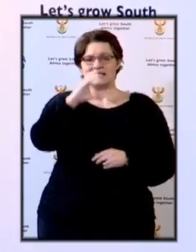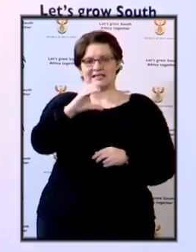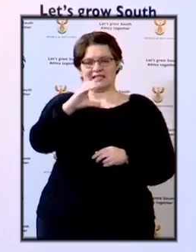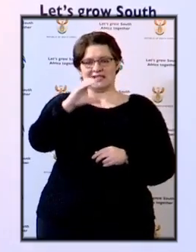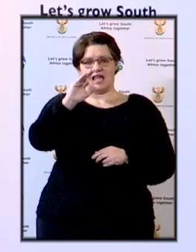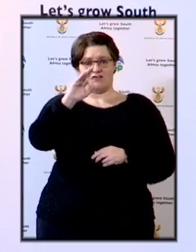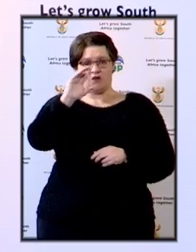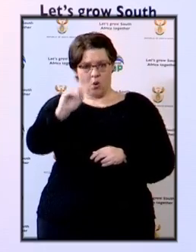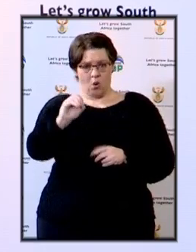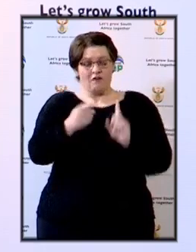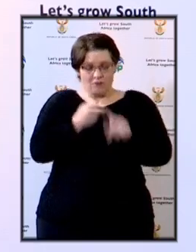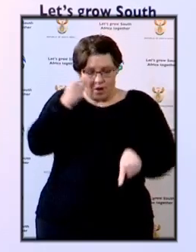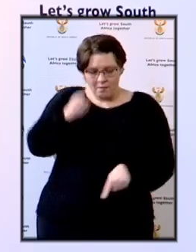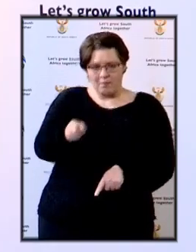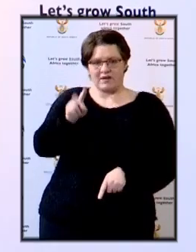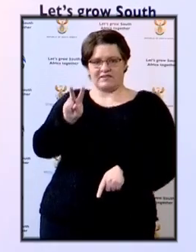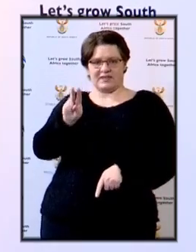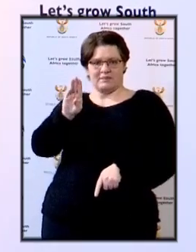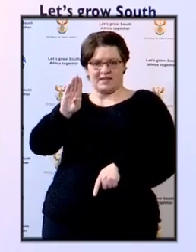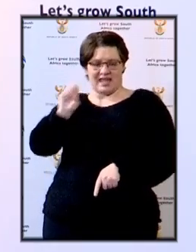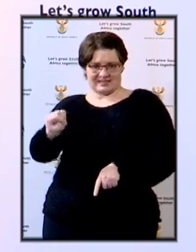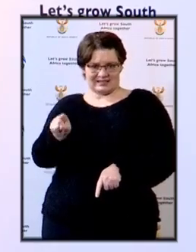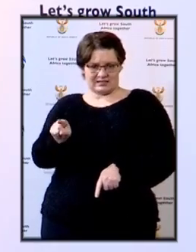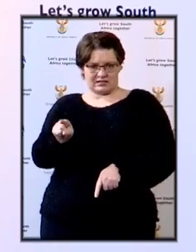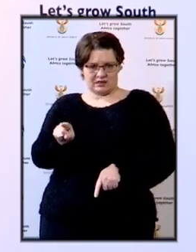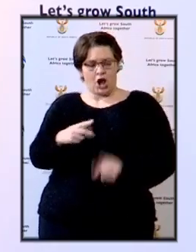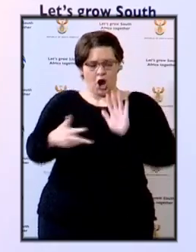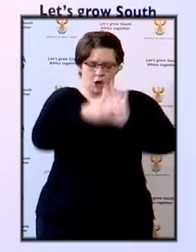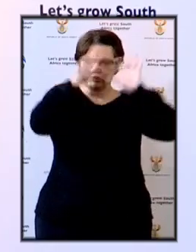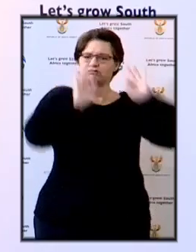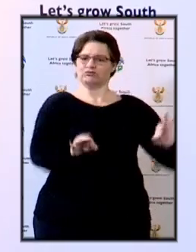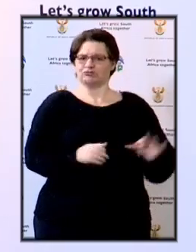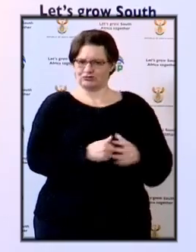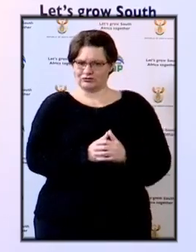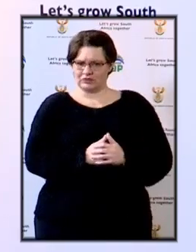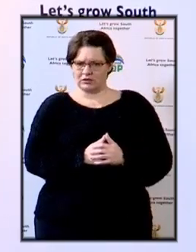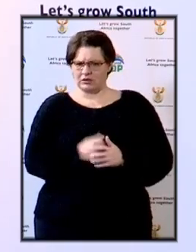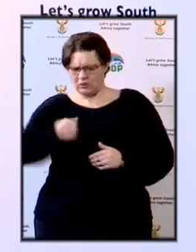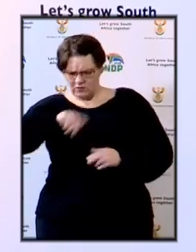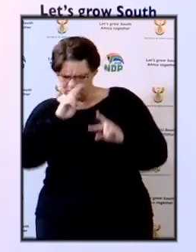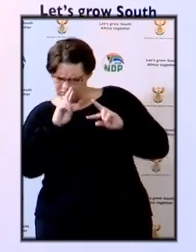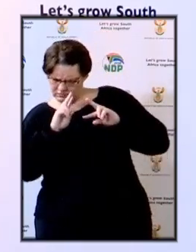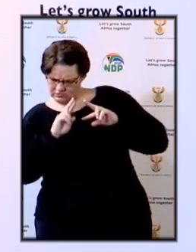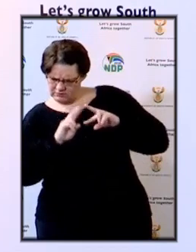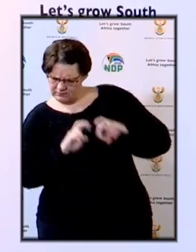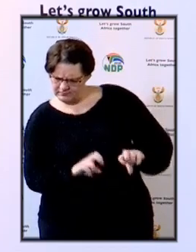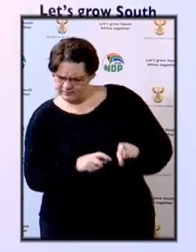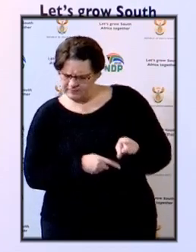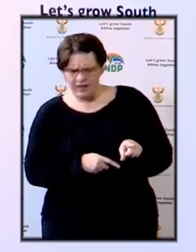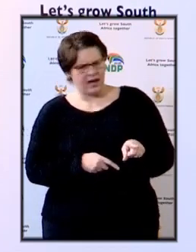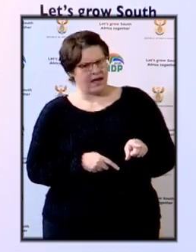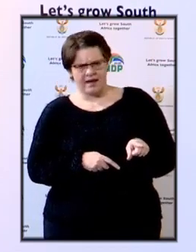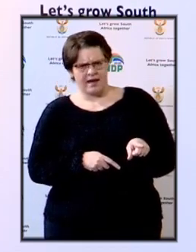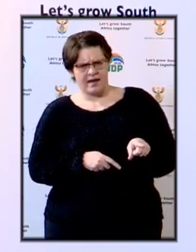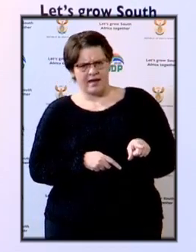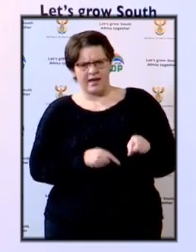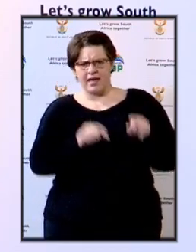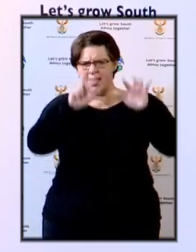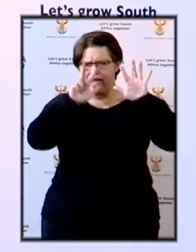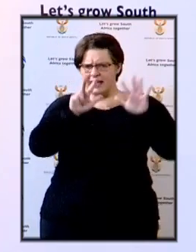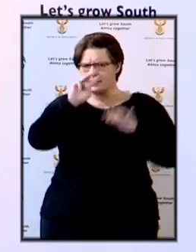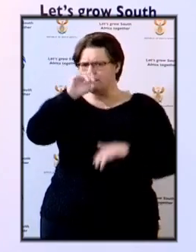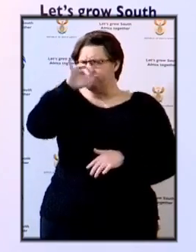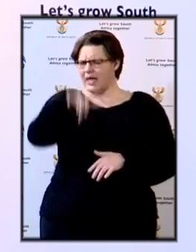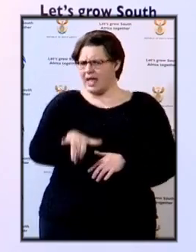financial officer of VBS. The investigation has revealed that the eight